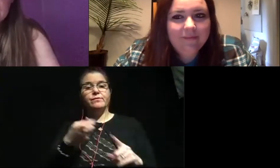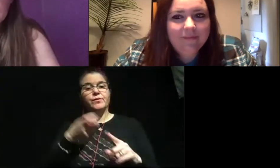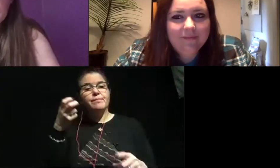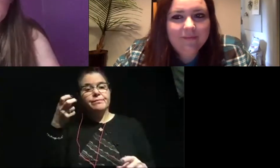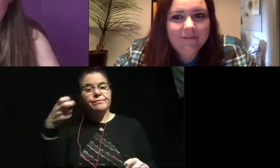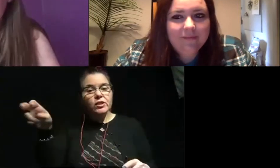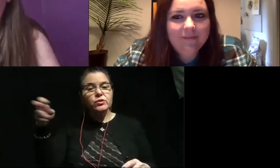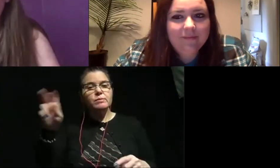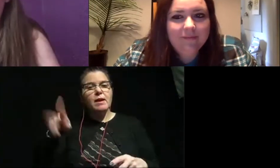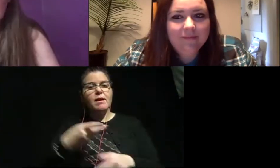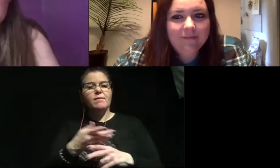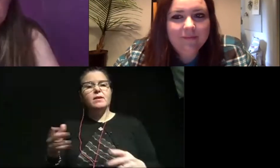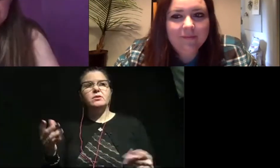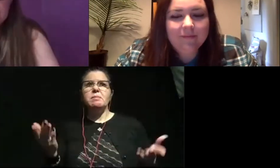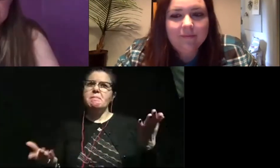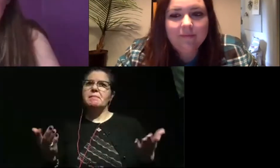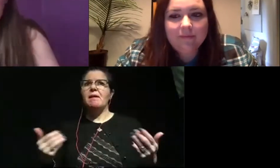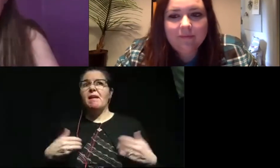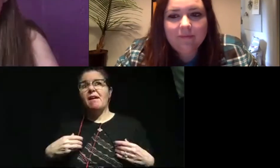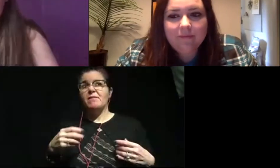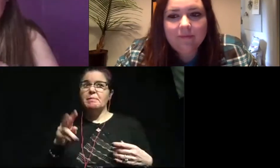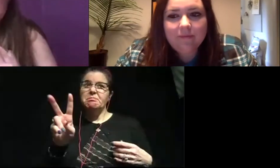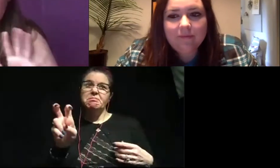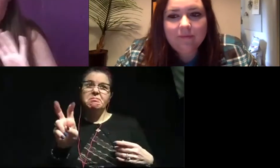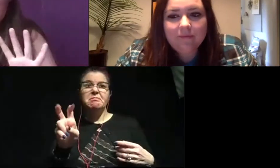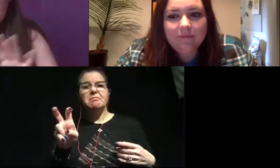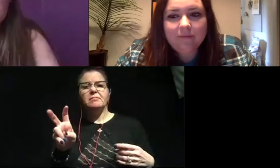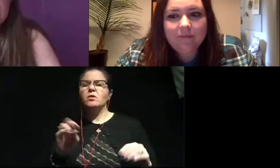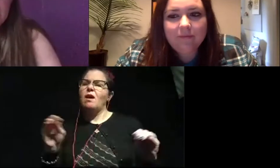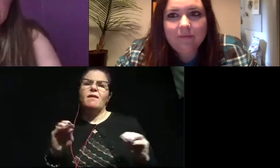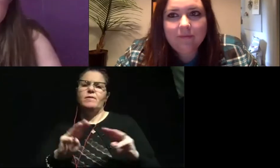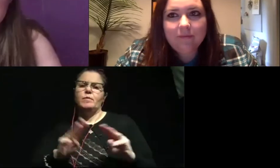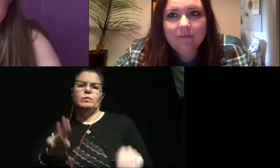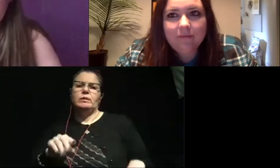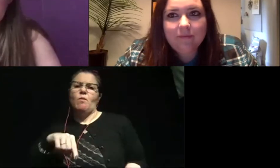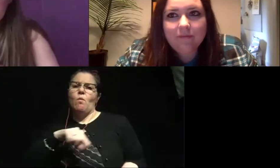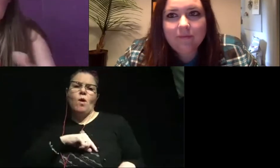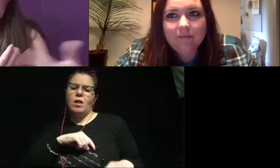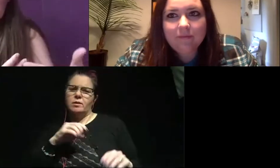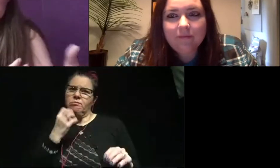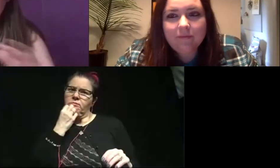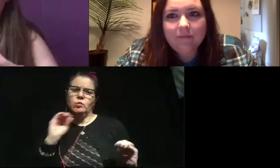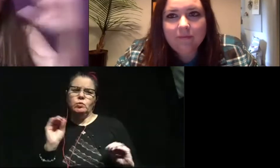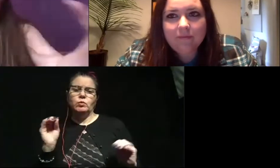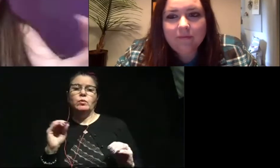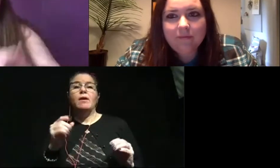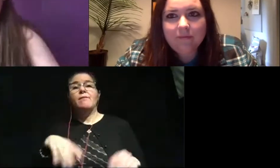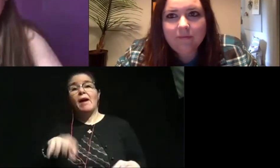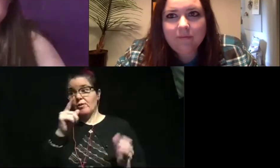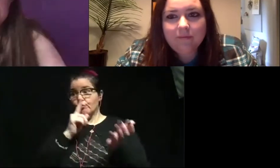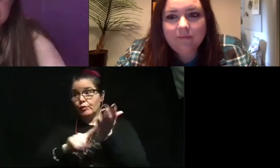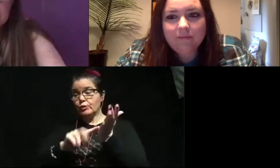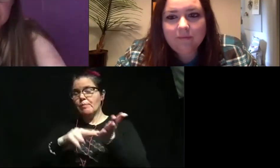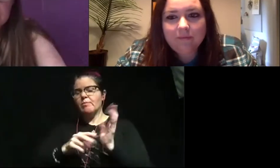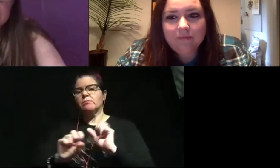things like that. So I probably have a couple hundred, but none of them are museum quality. Any that I found for research purposes, go to a museum. I